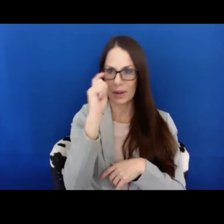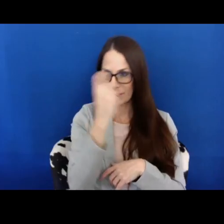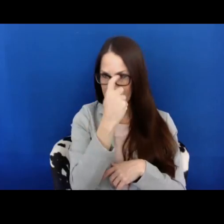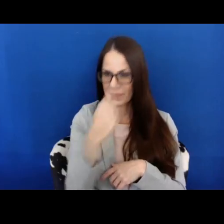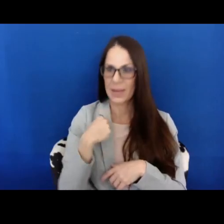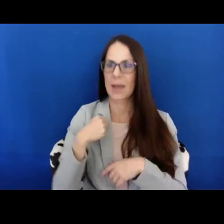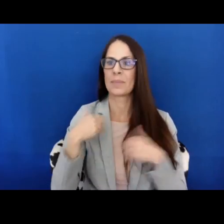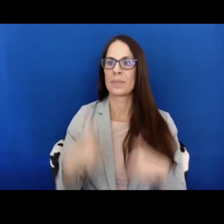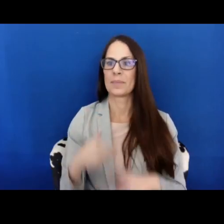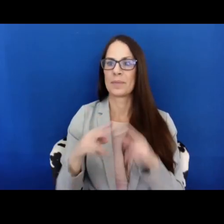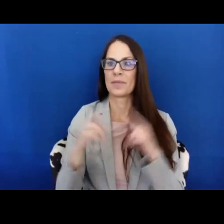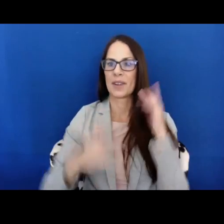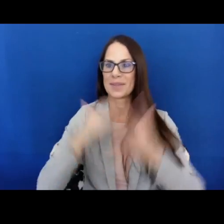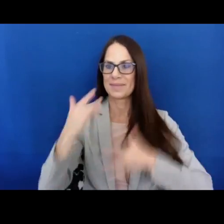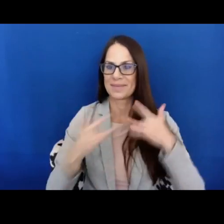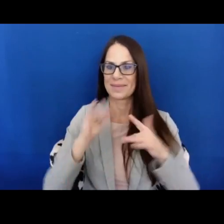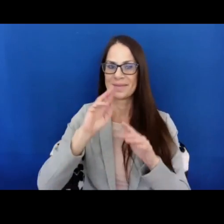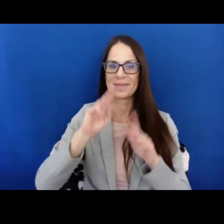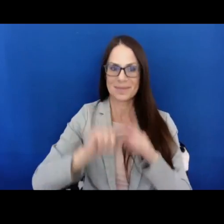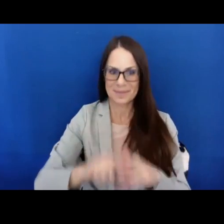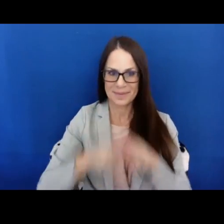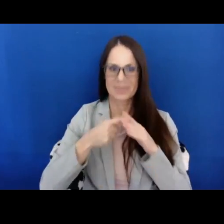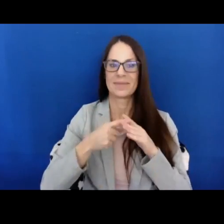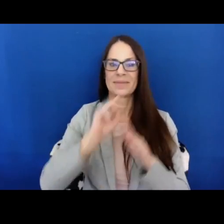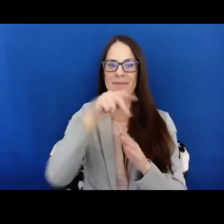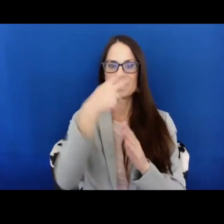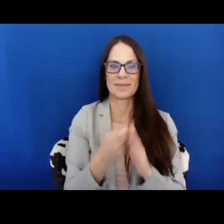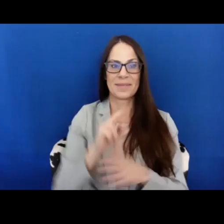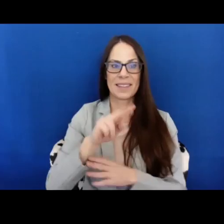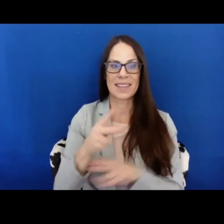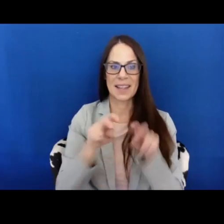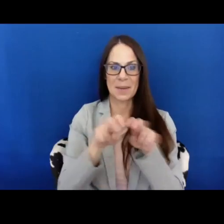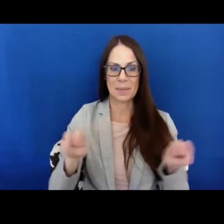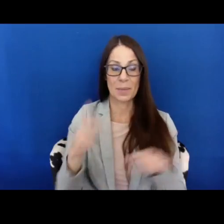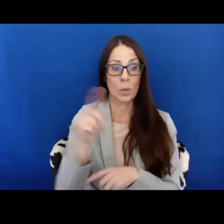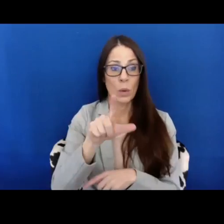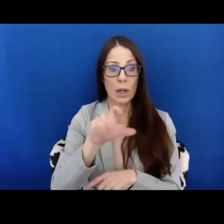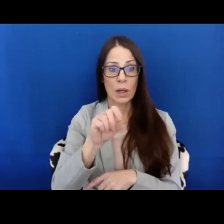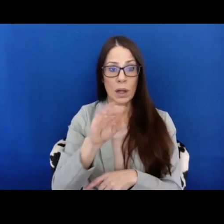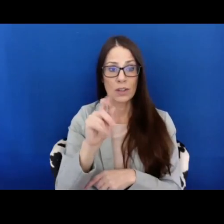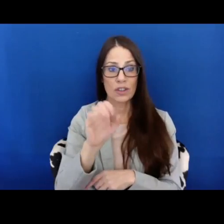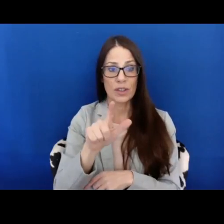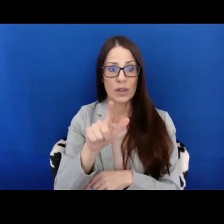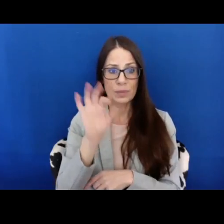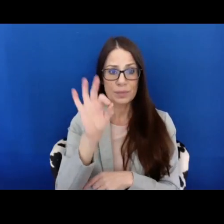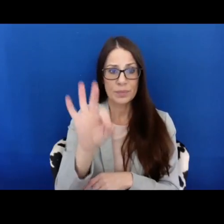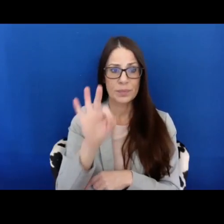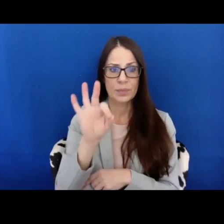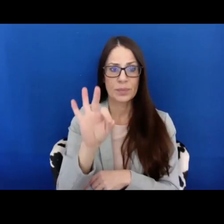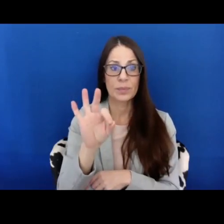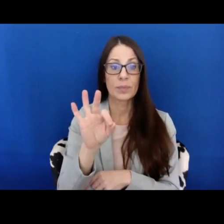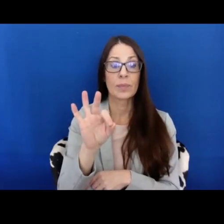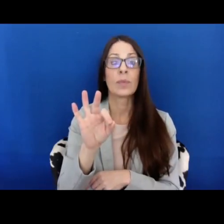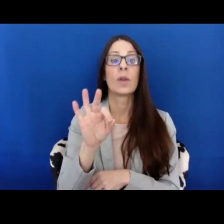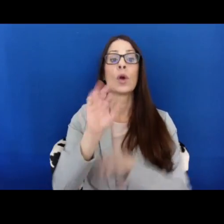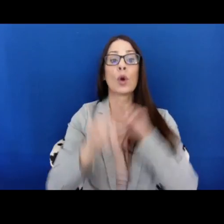excited for us to jump into the second panel. One logistical note, we're going to do questions immediately after